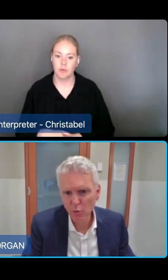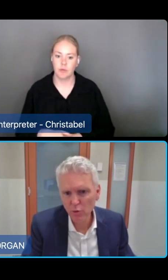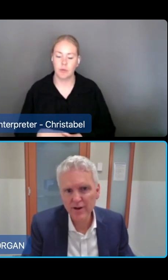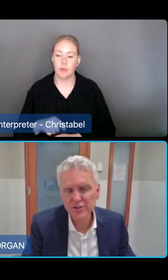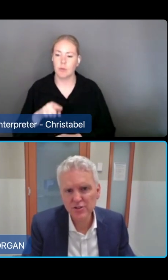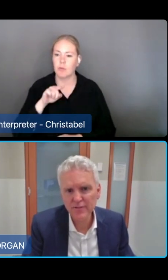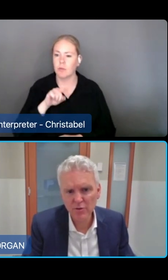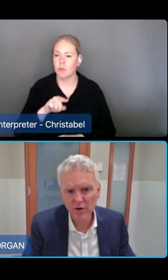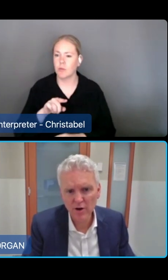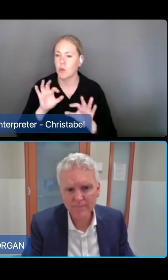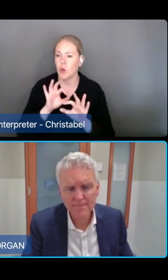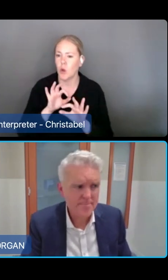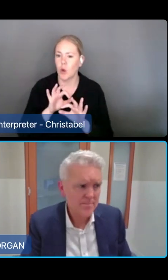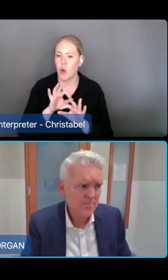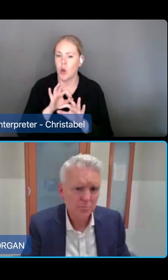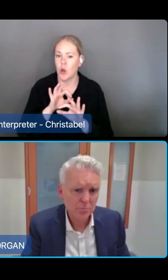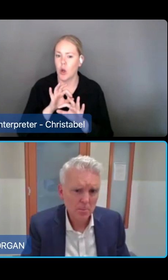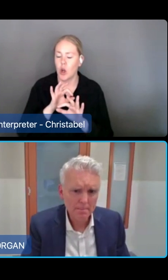pool for each service provider.